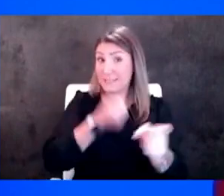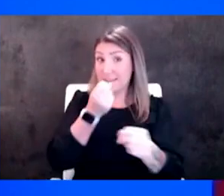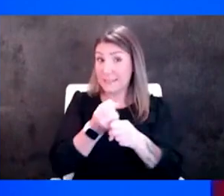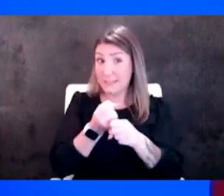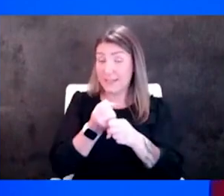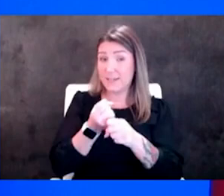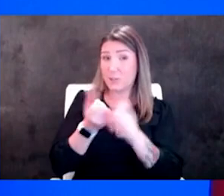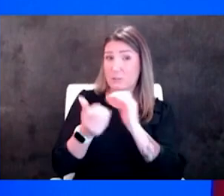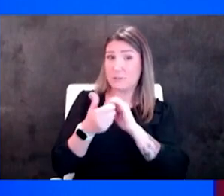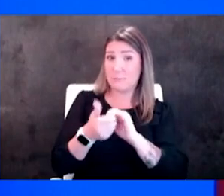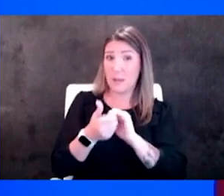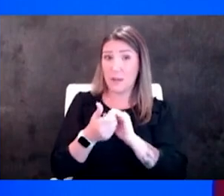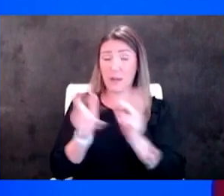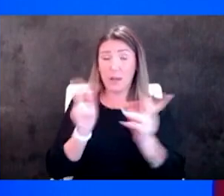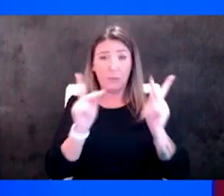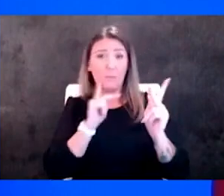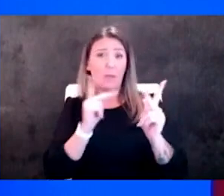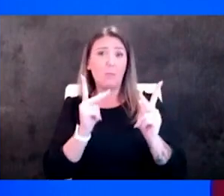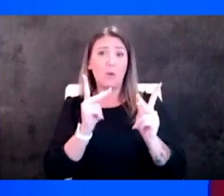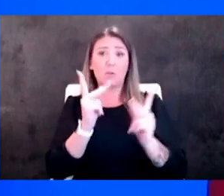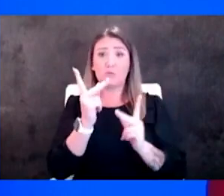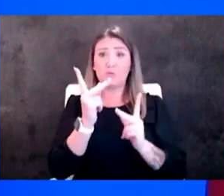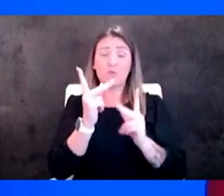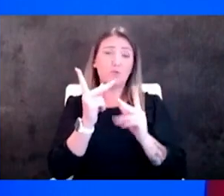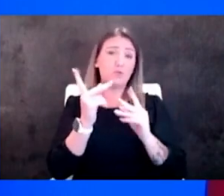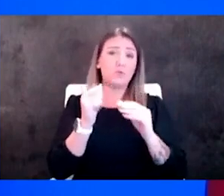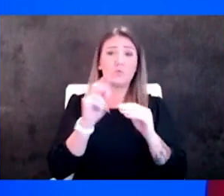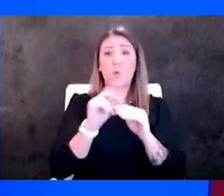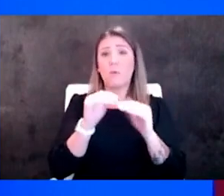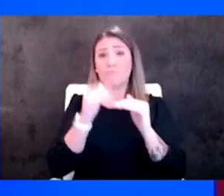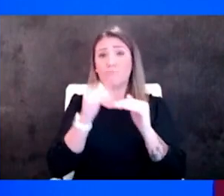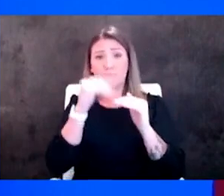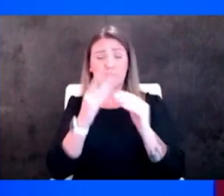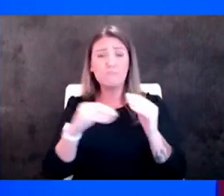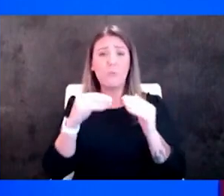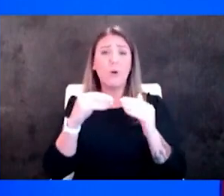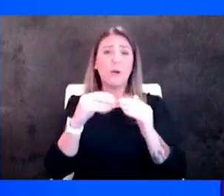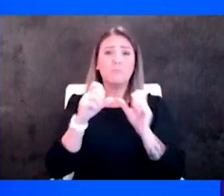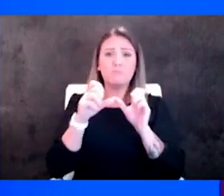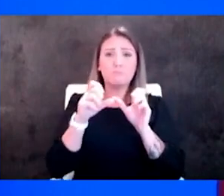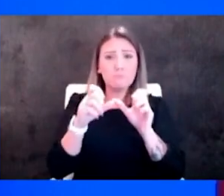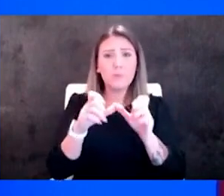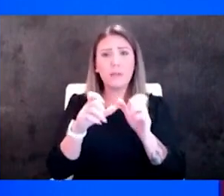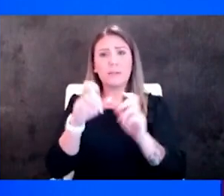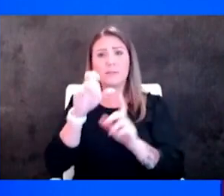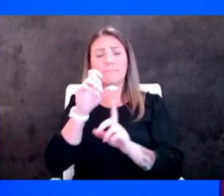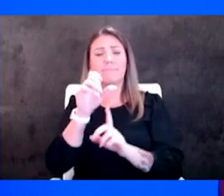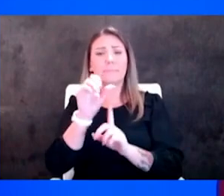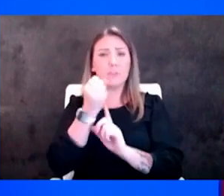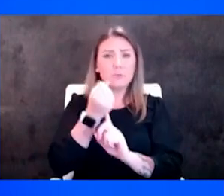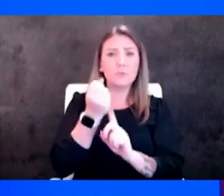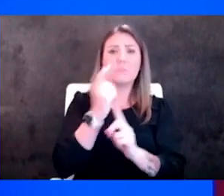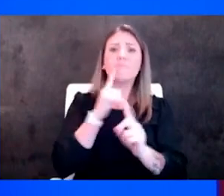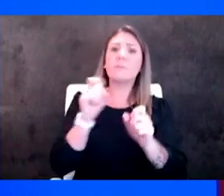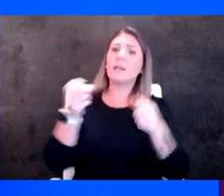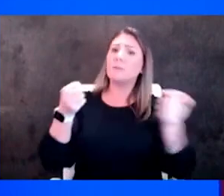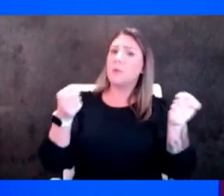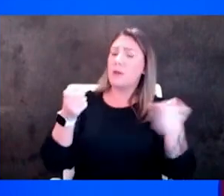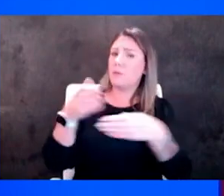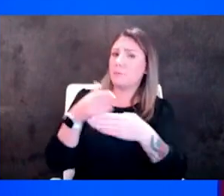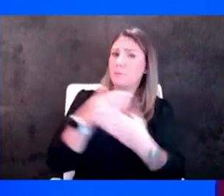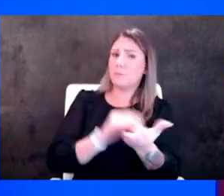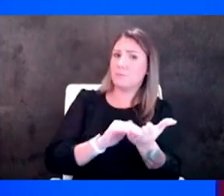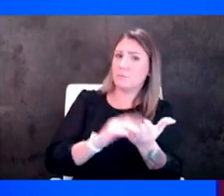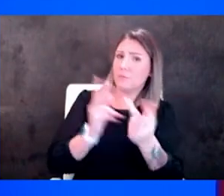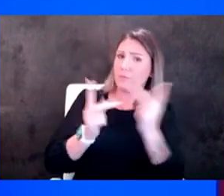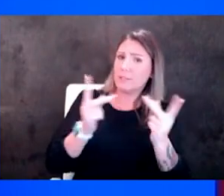more chronic conditions who are now able to have someone who can help them manage their medications between physician visits help them understand